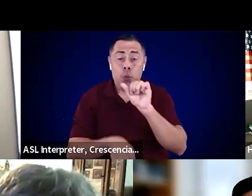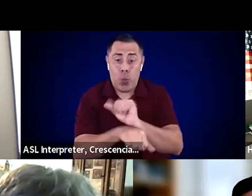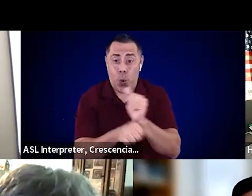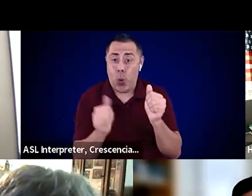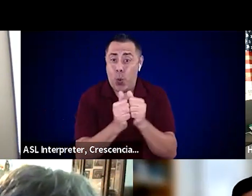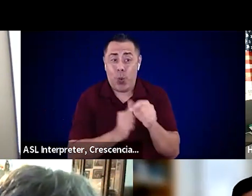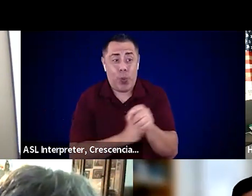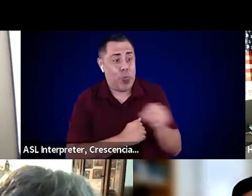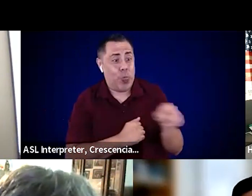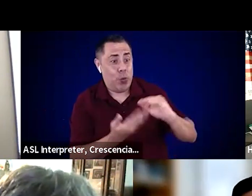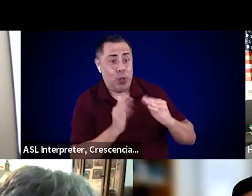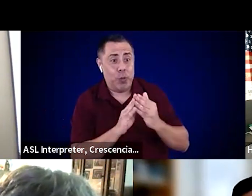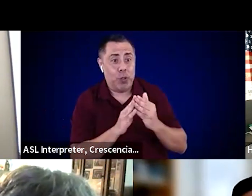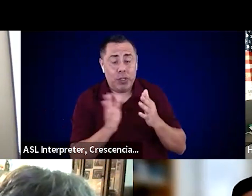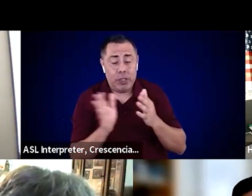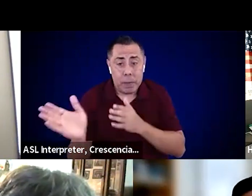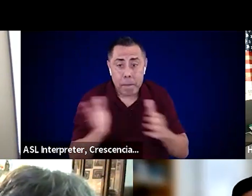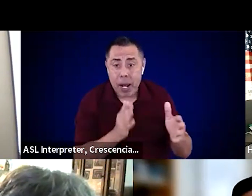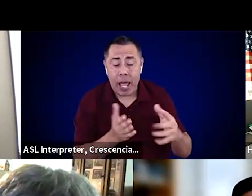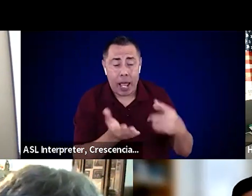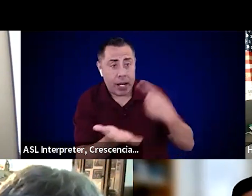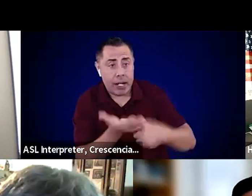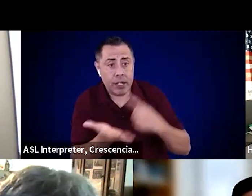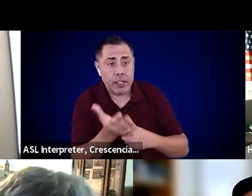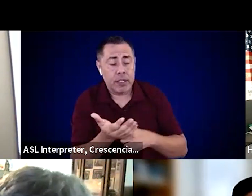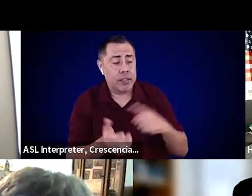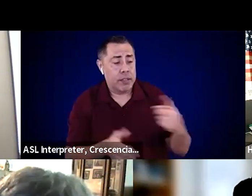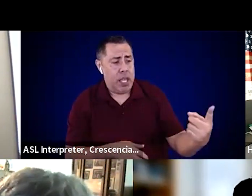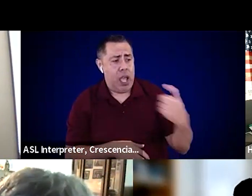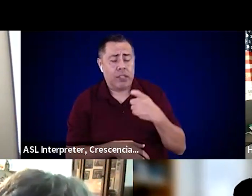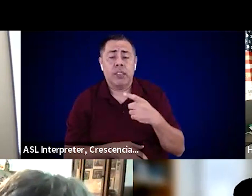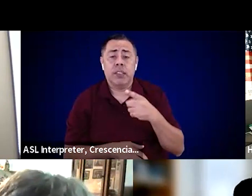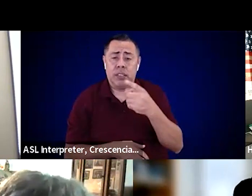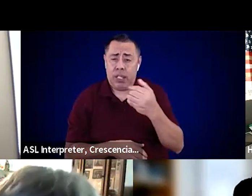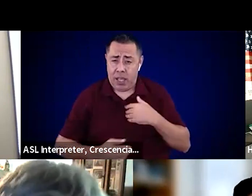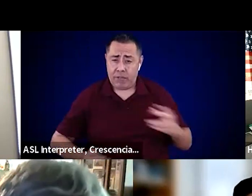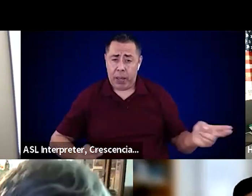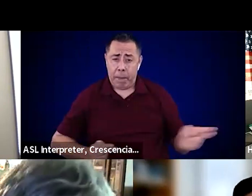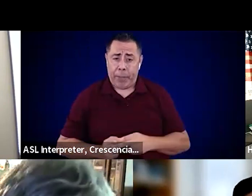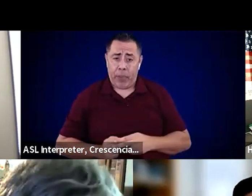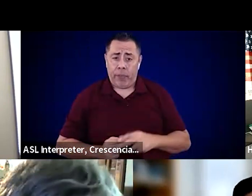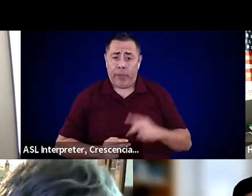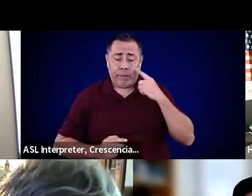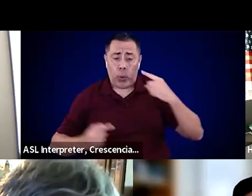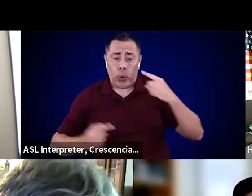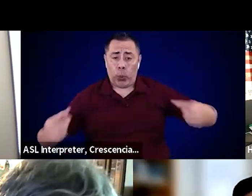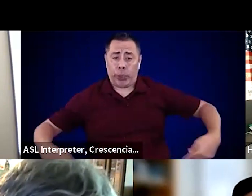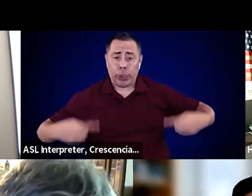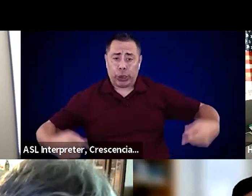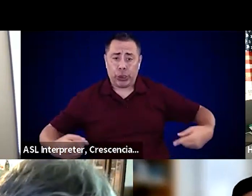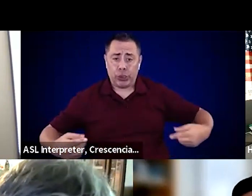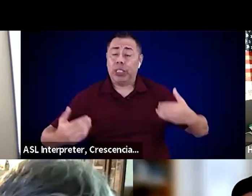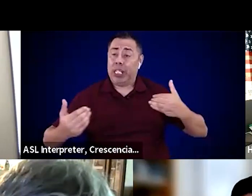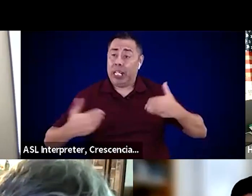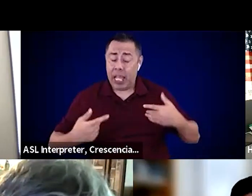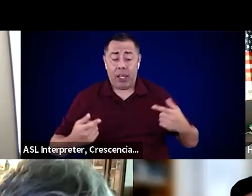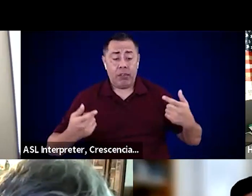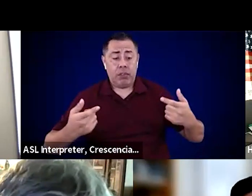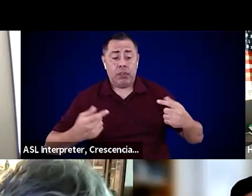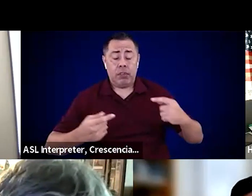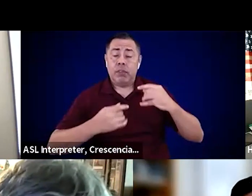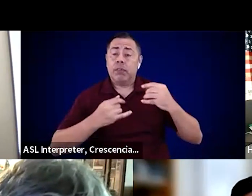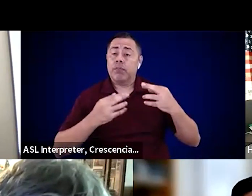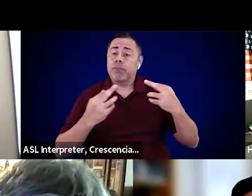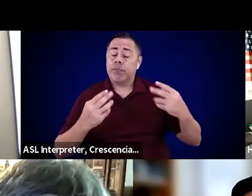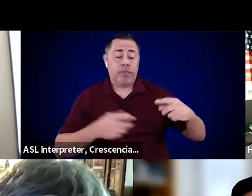you know, do you have safety belts and wheelchair tie downs. Can people choose whether they want to be transferred, you know,